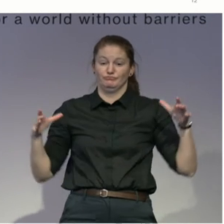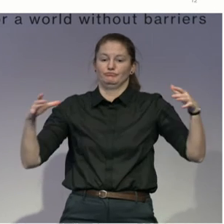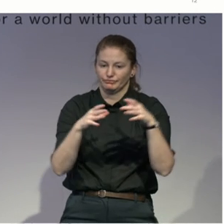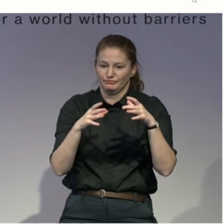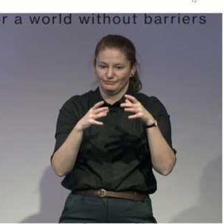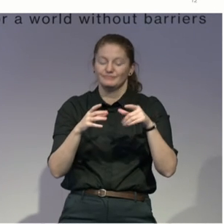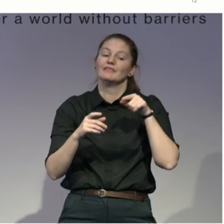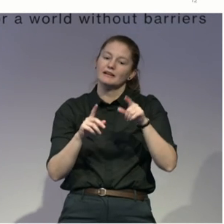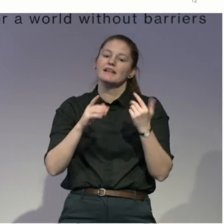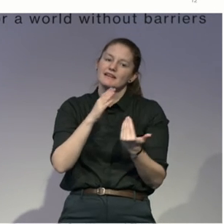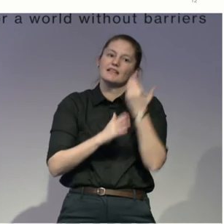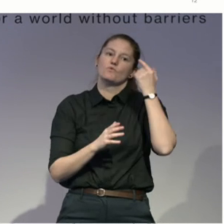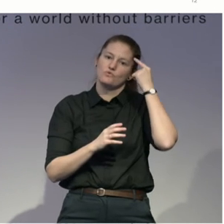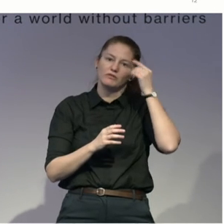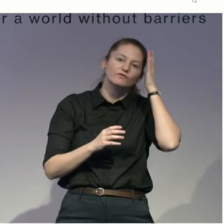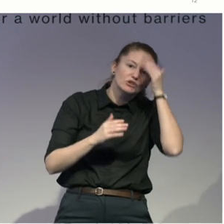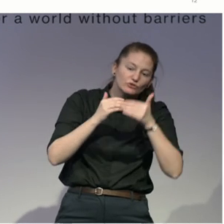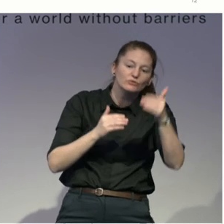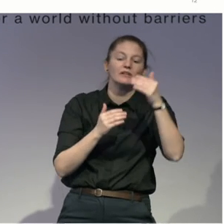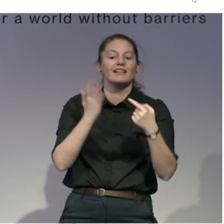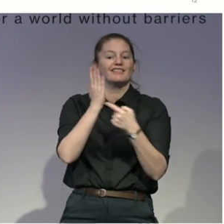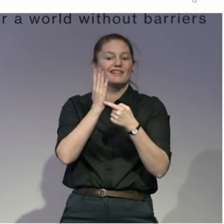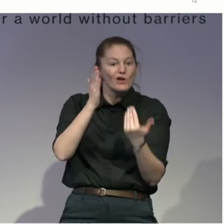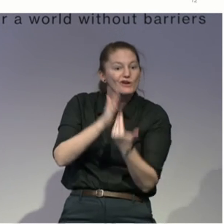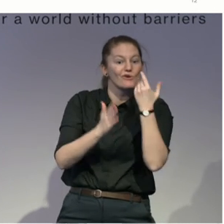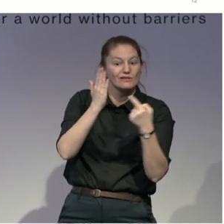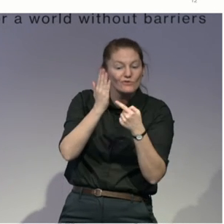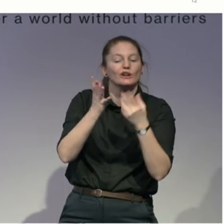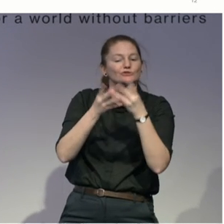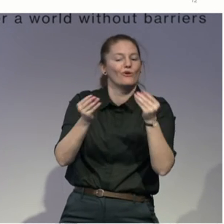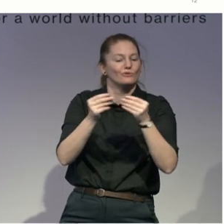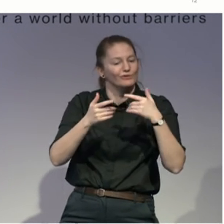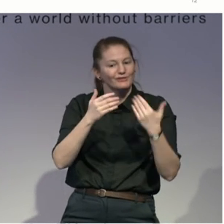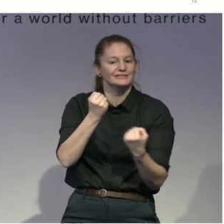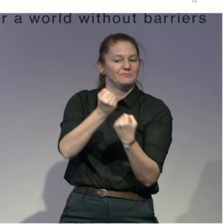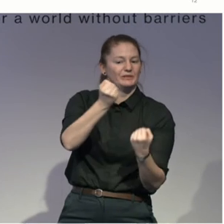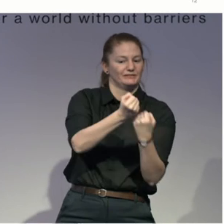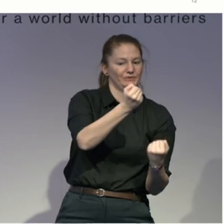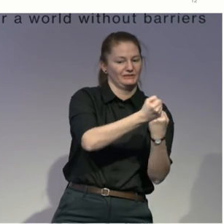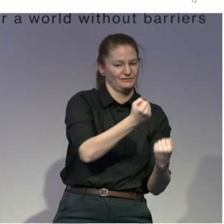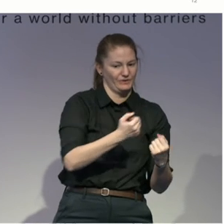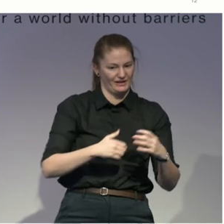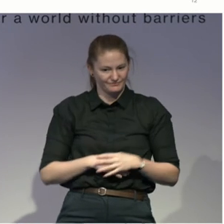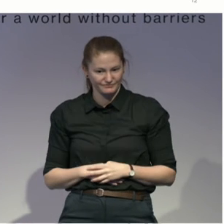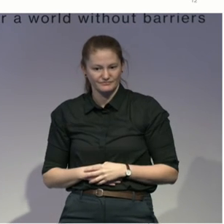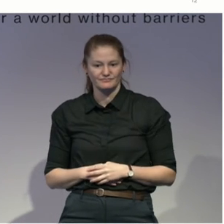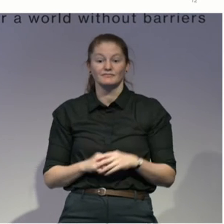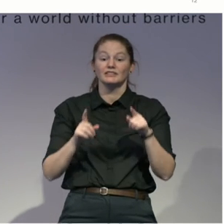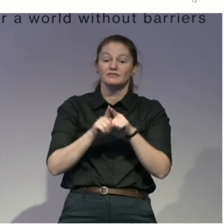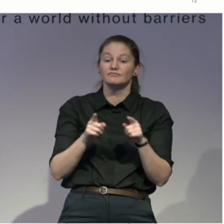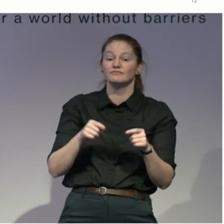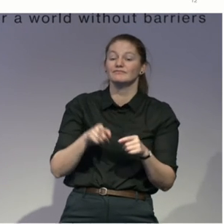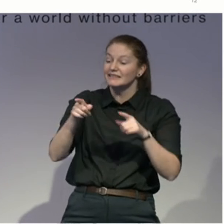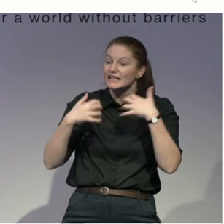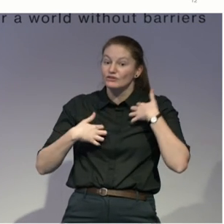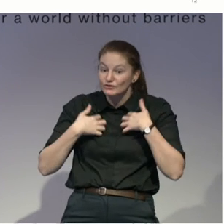note, we will also continue to build up our network of stakeholders, and to explore new opportunities so as to meet the needs of the person with disability in Singapore.